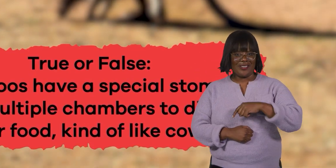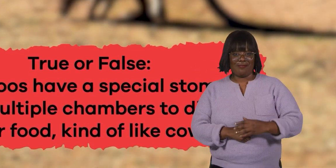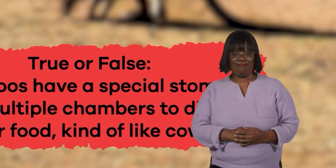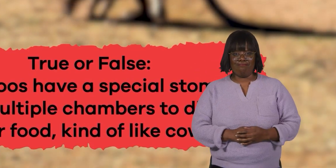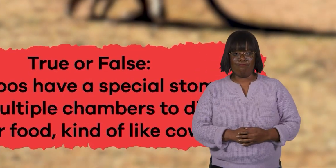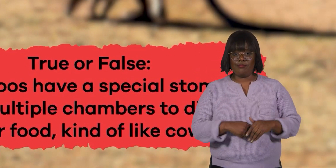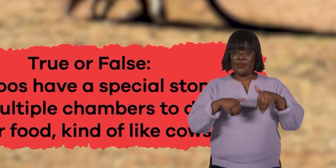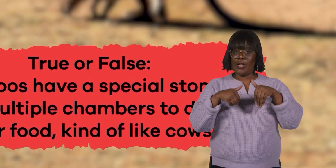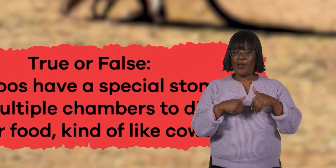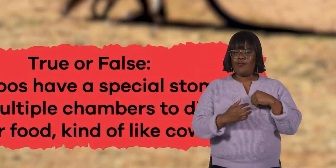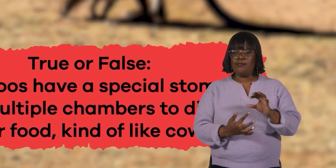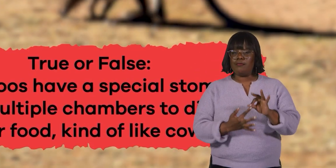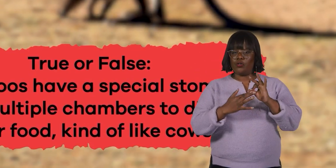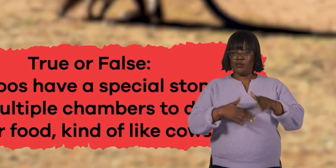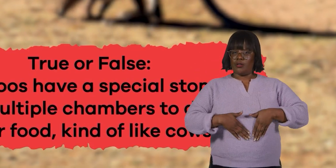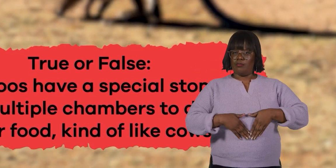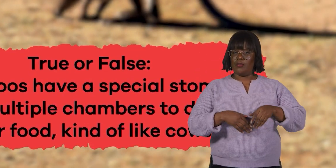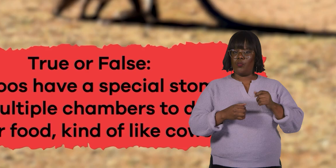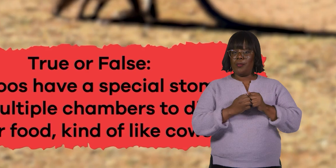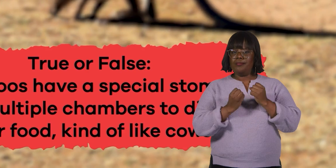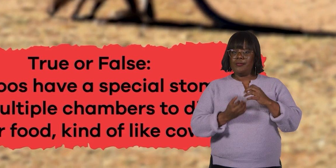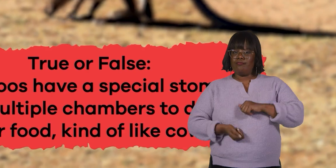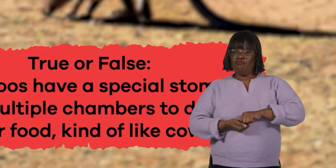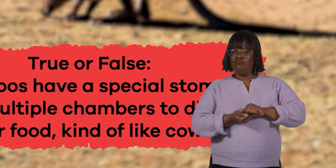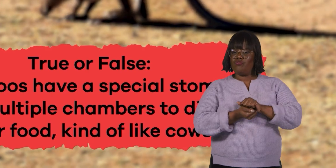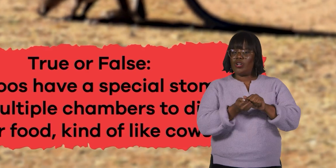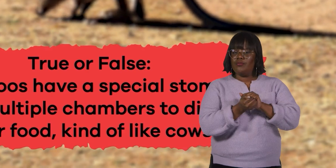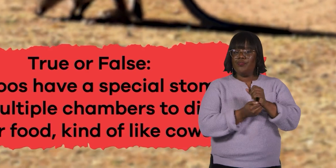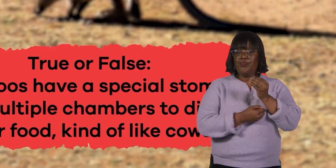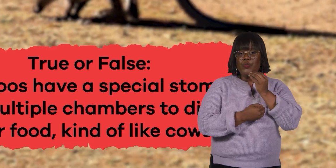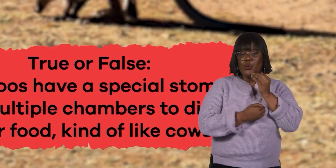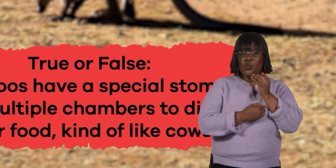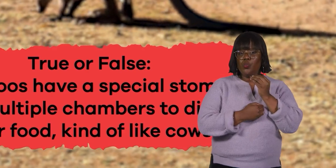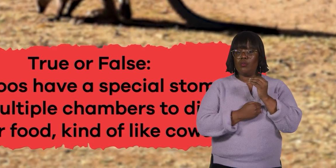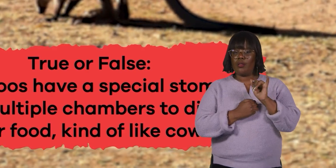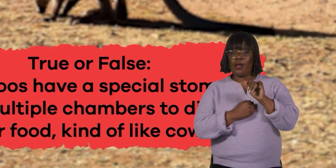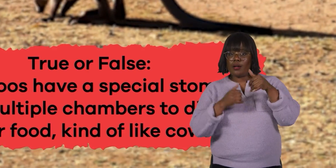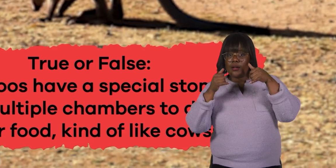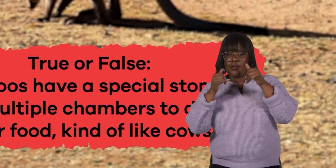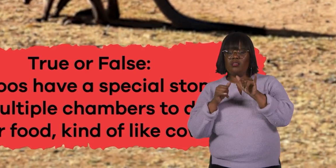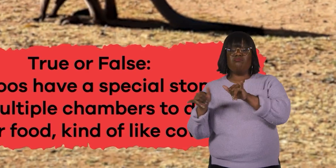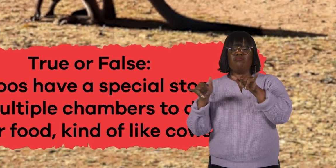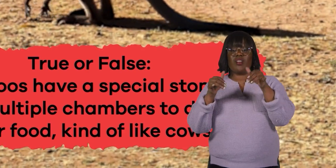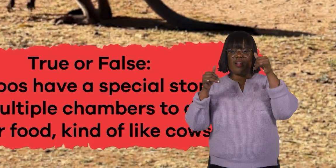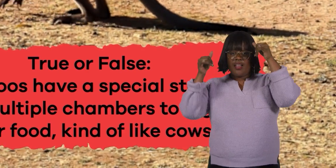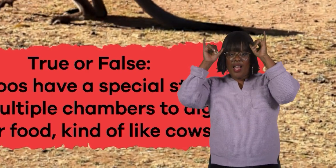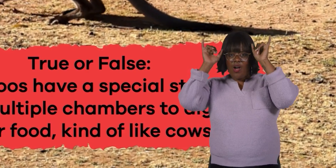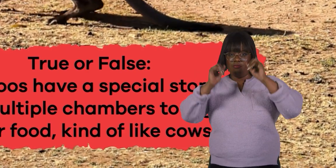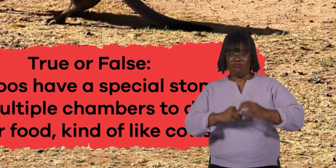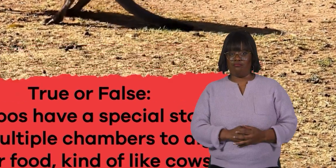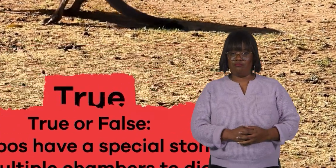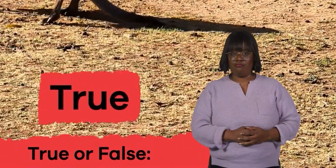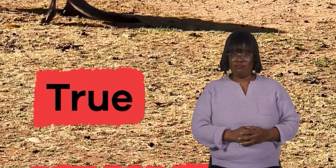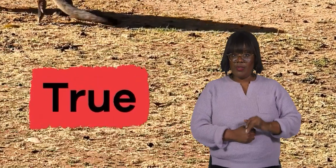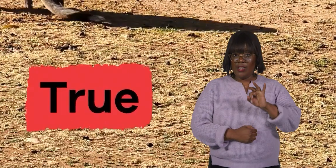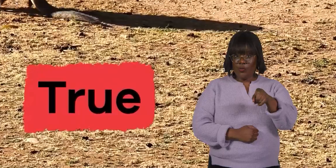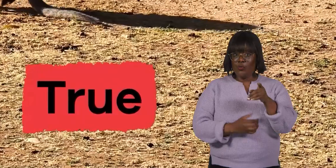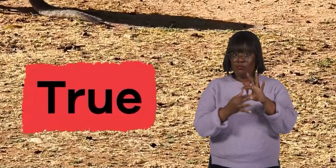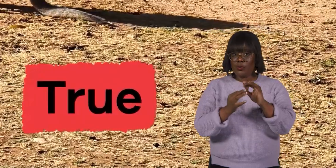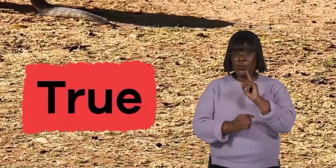or false, kangaroos have a special stomach with multiple chambers to digest their food, kind of like cows. If you said